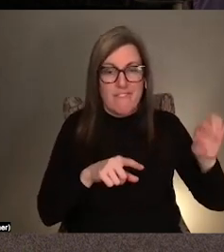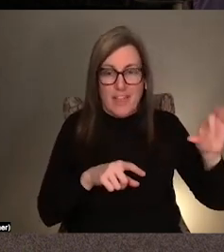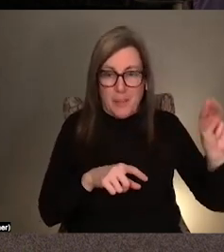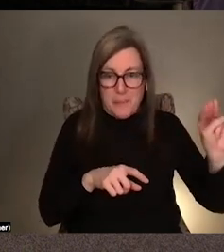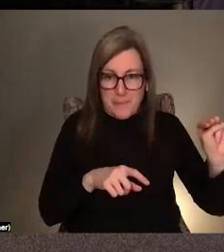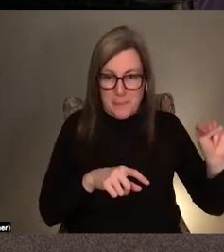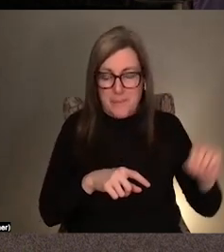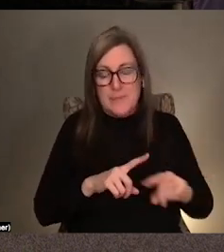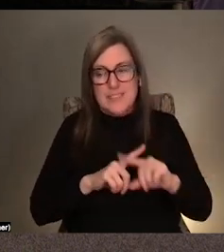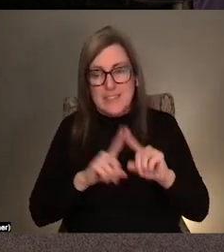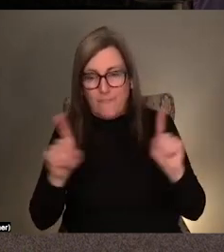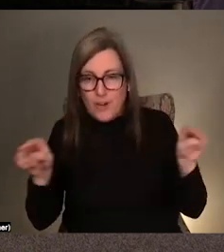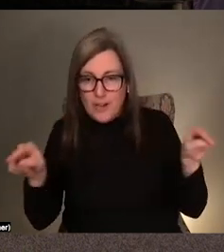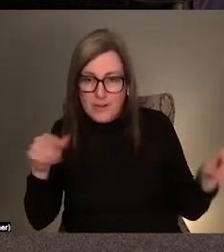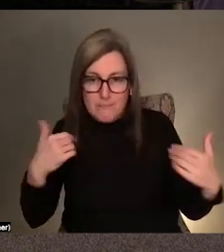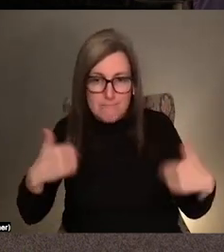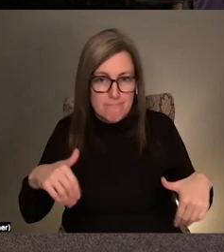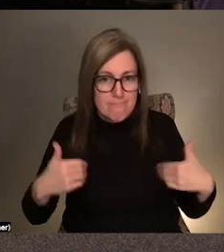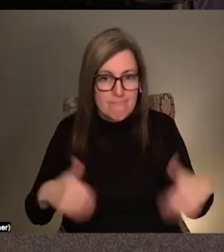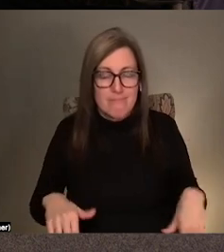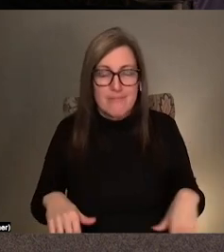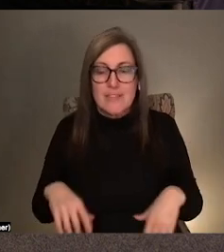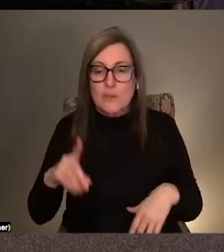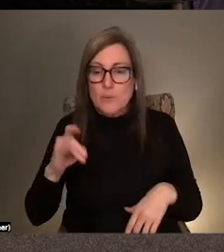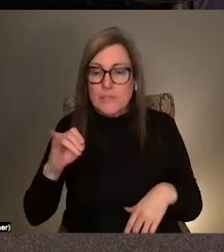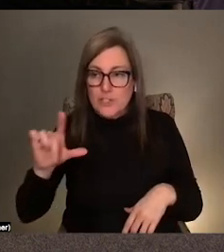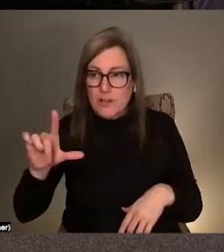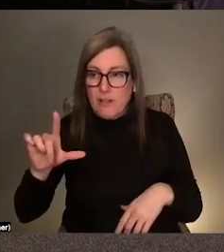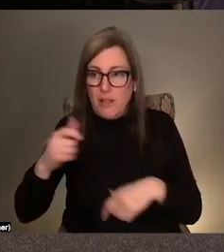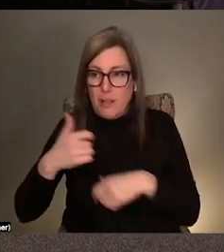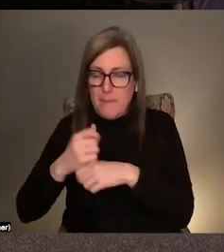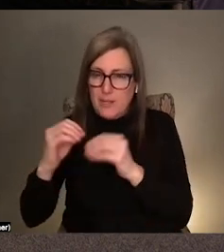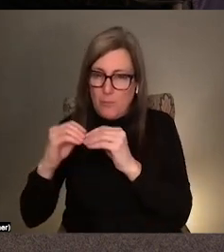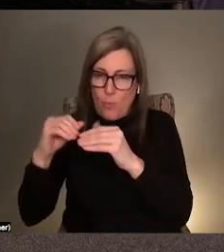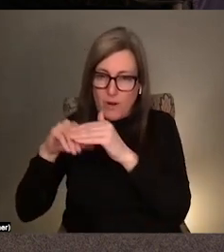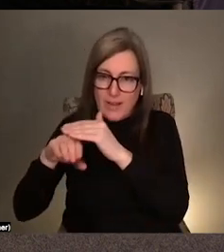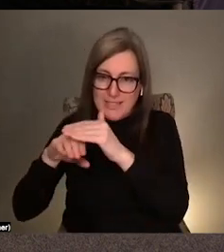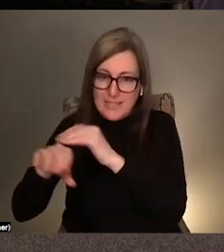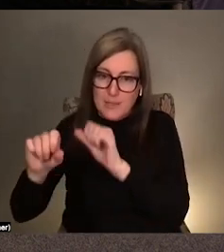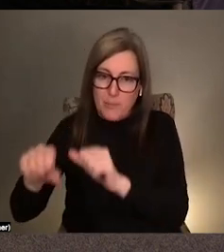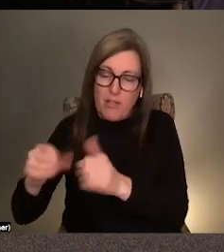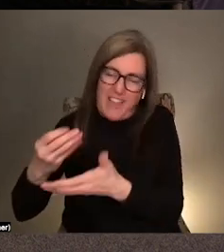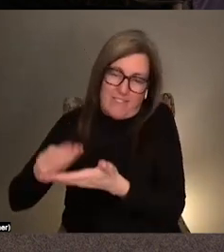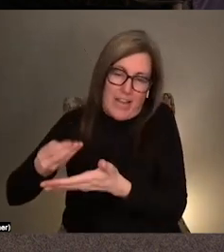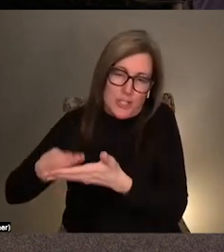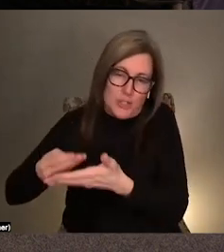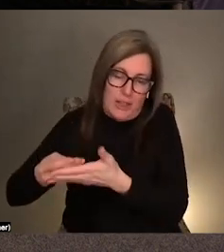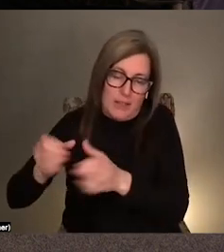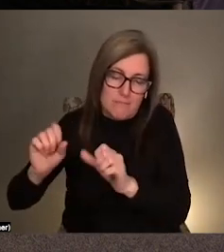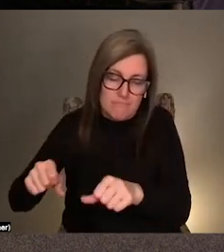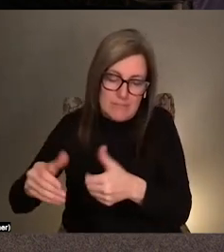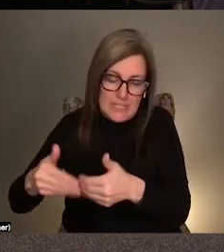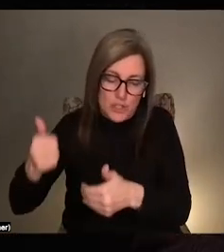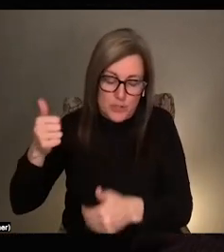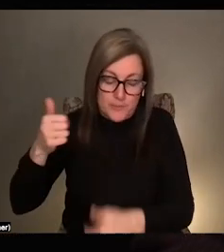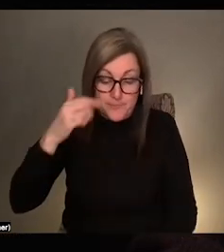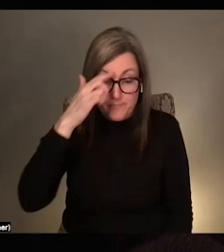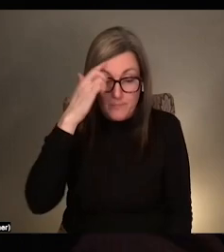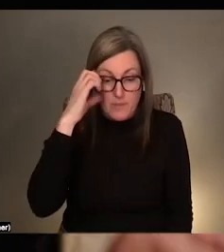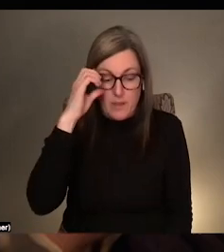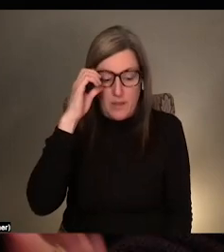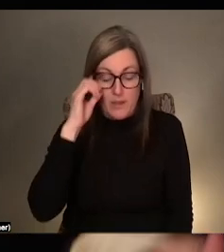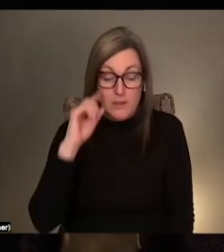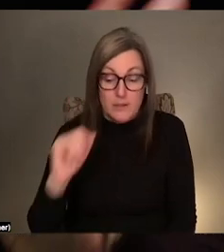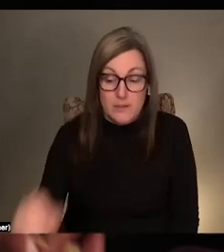so much more accessible. Um, at least like financially. And so, um, you know, that was the